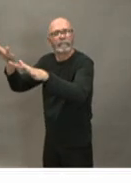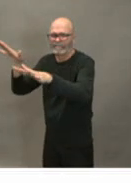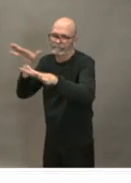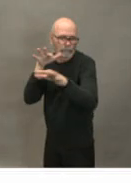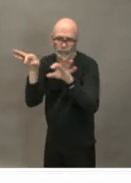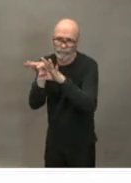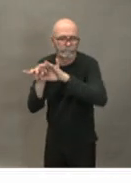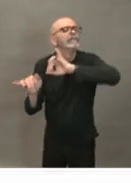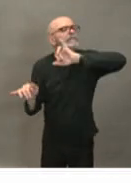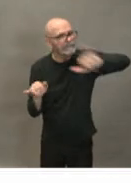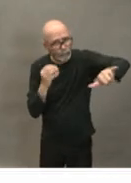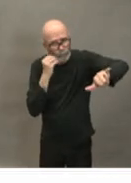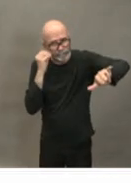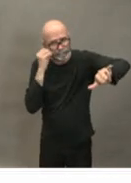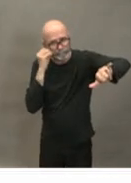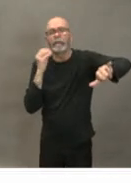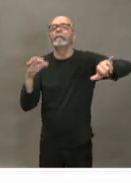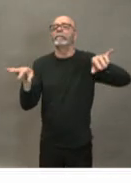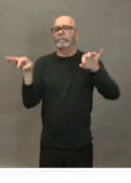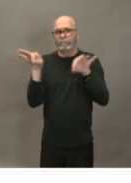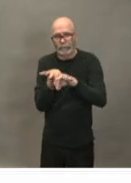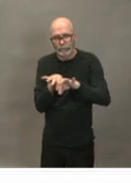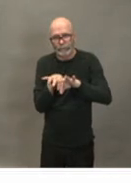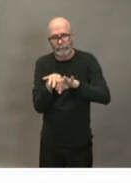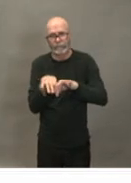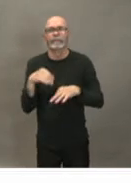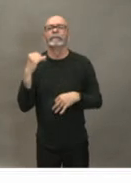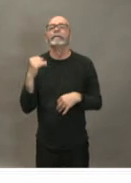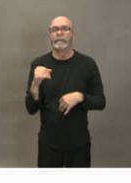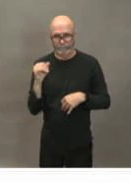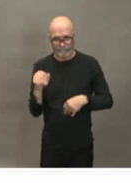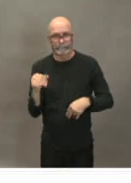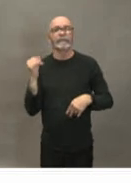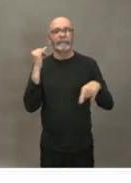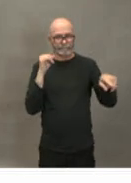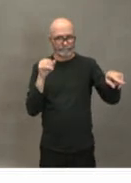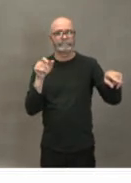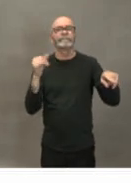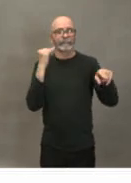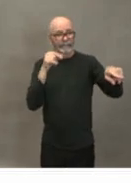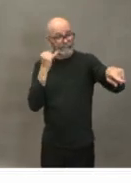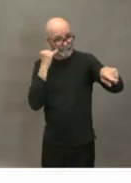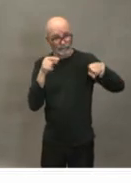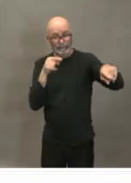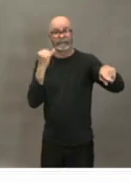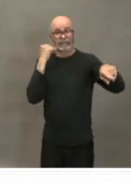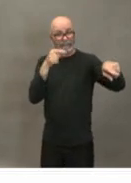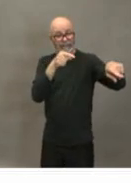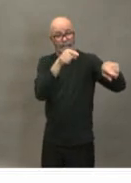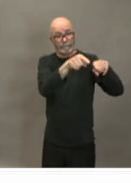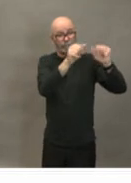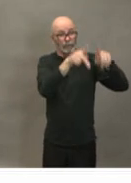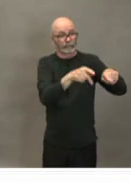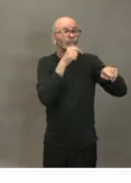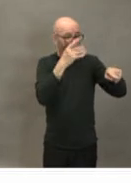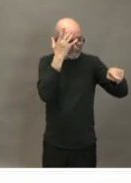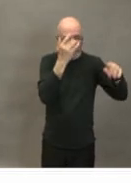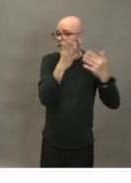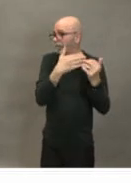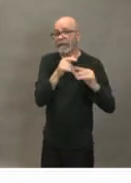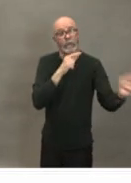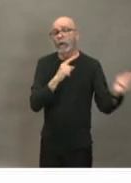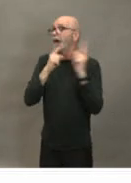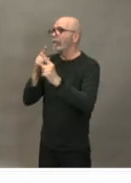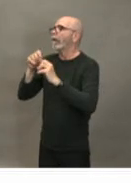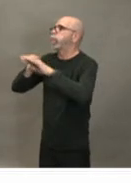for for us as nova scotians to come together to really uh say that this is much bigger than just a health system we're doing our work in the health